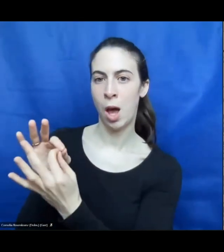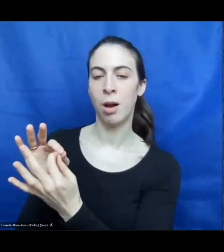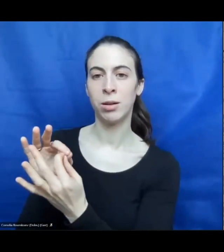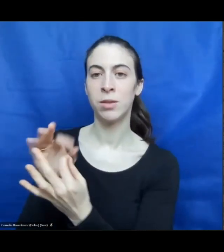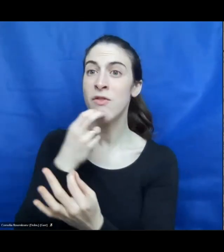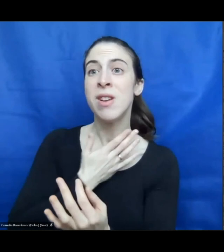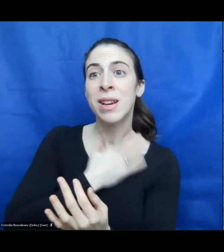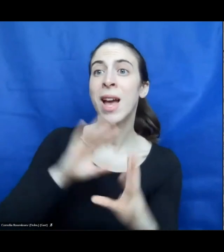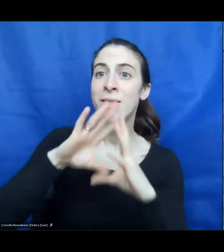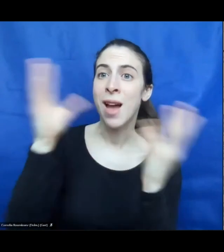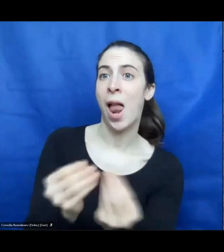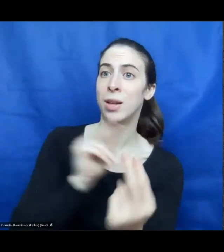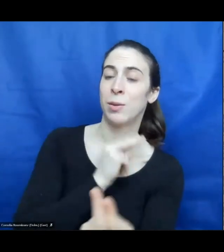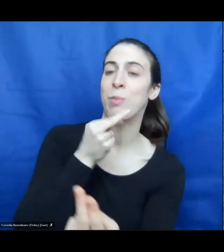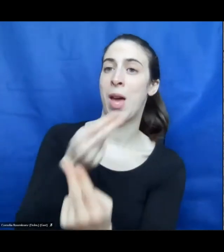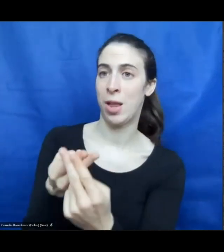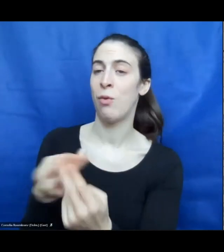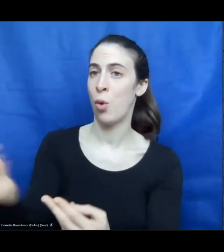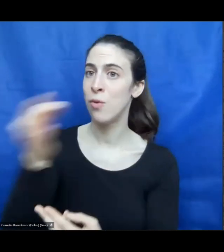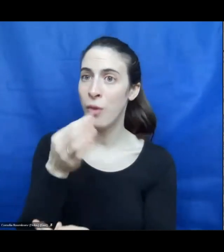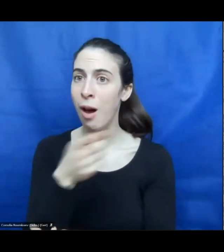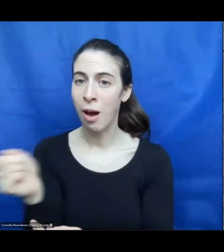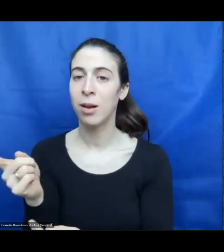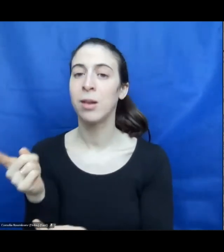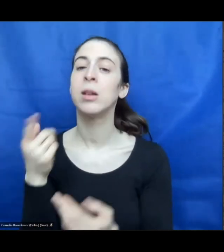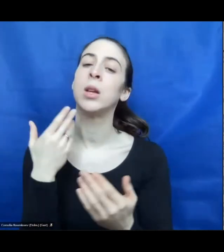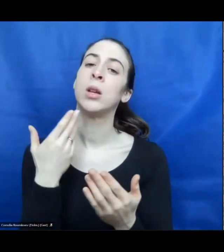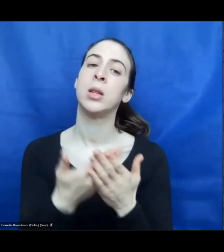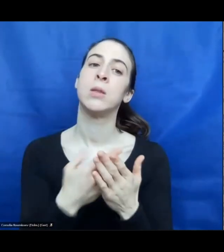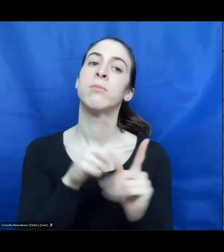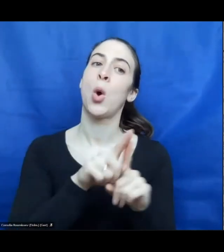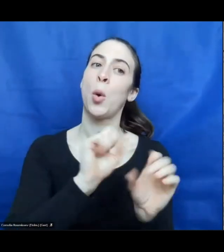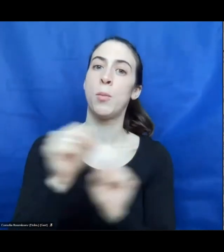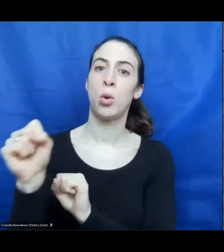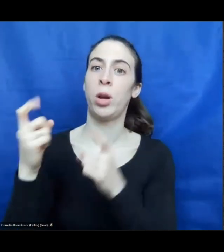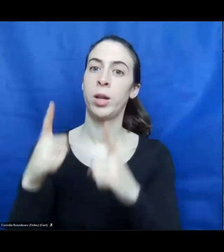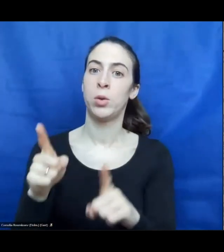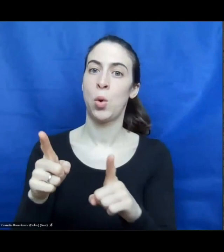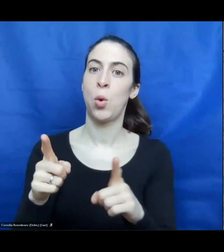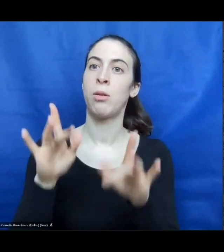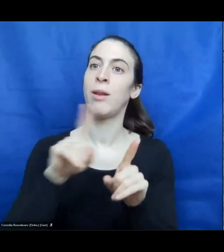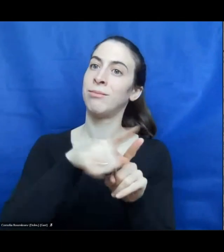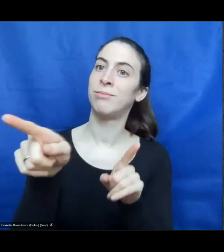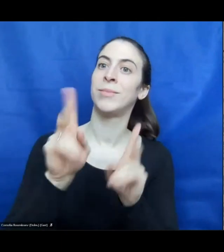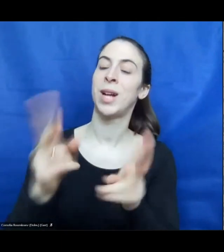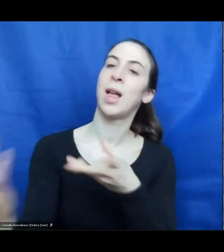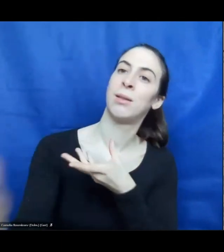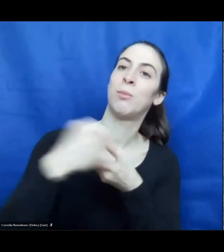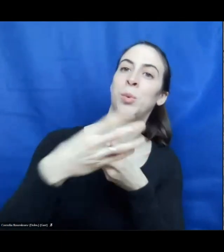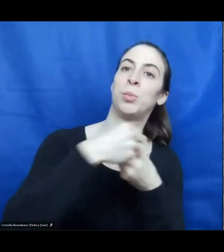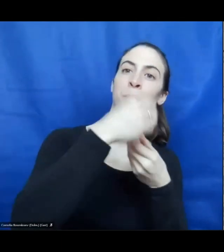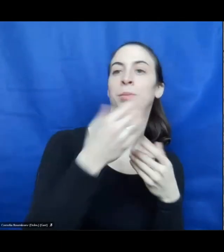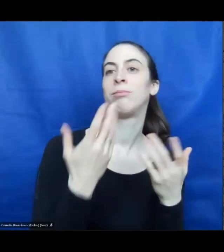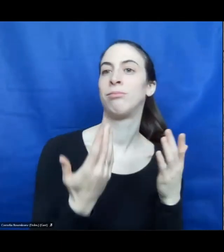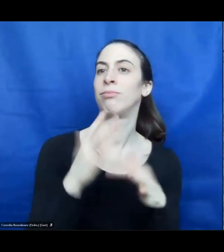also all questions. And also, we want to give you the possibility to participate in this new network.